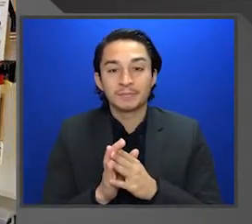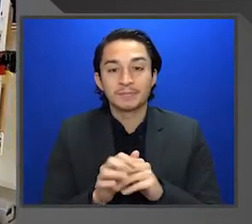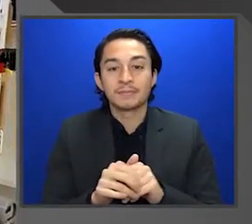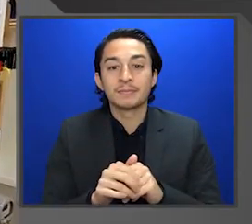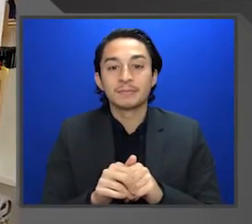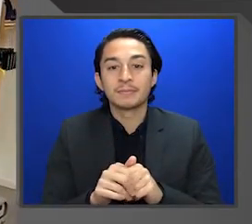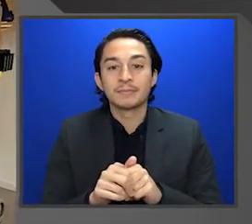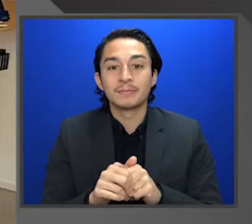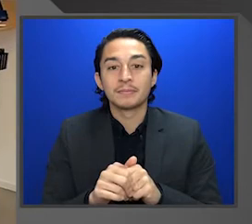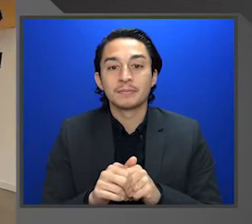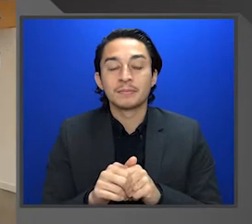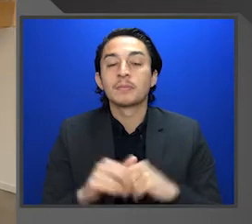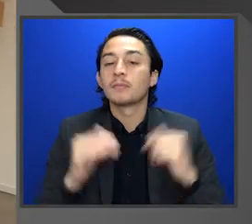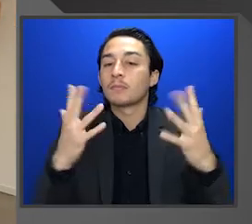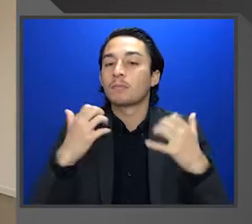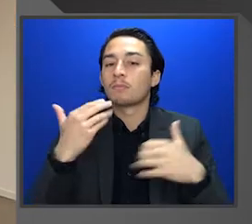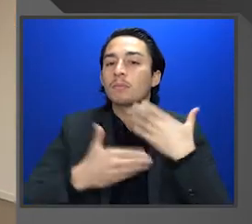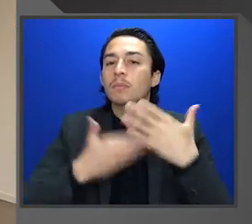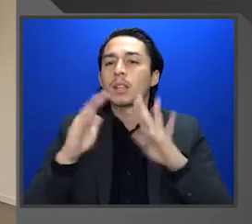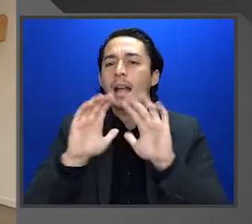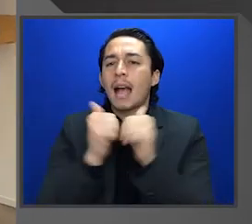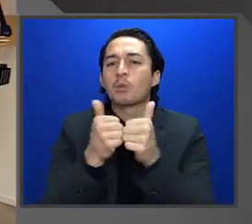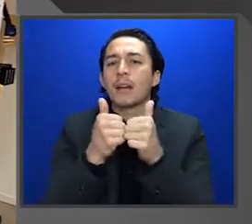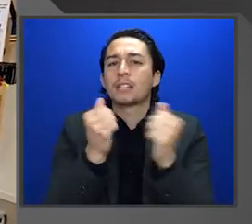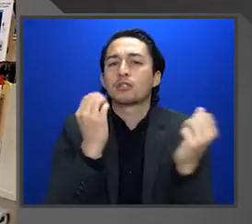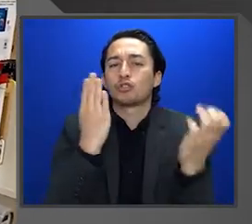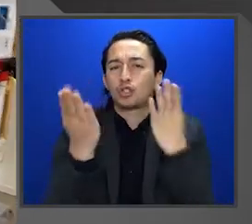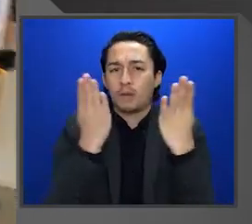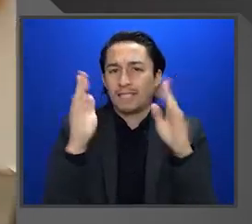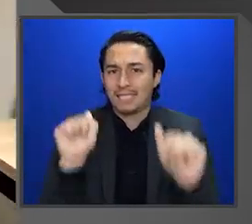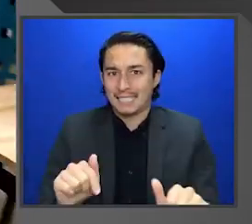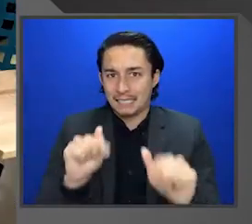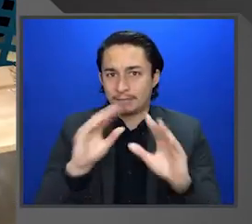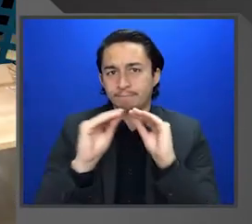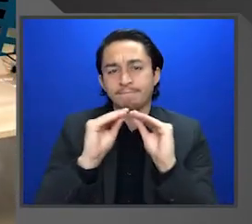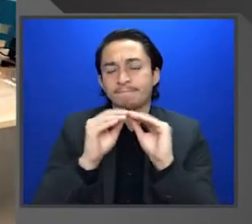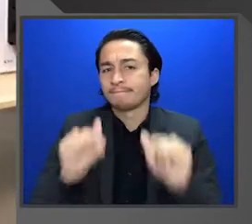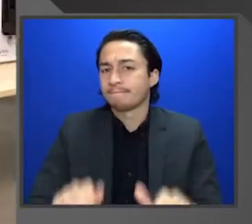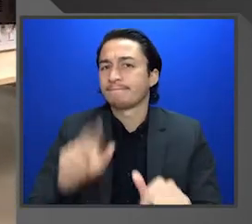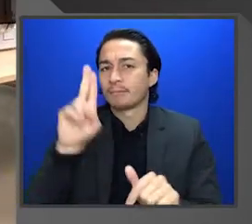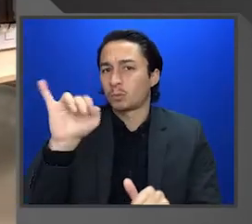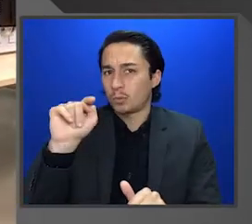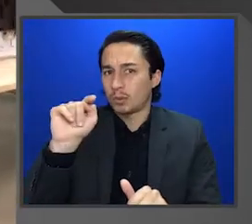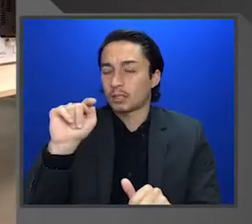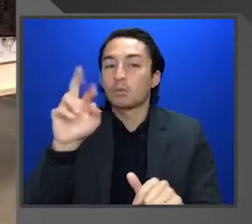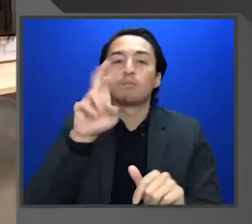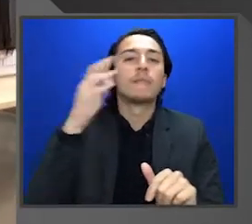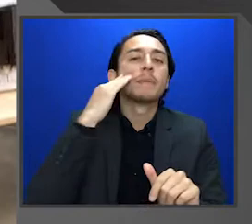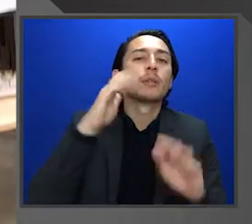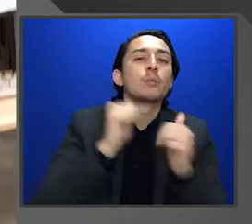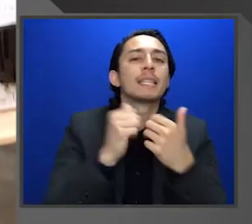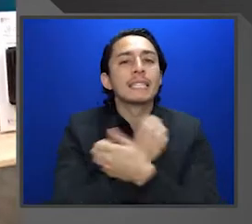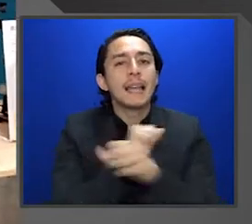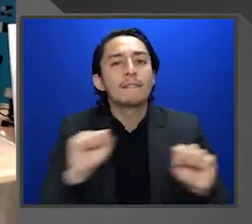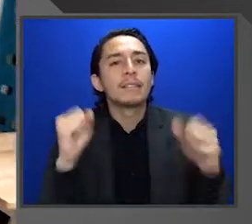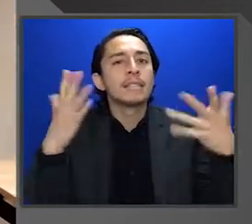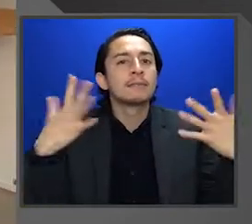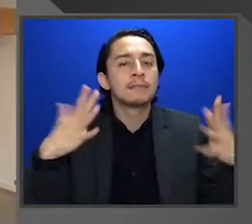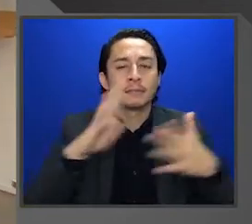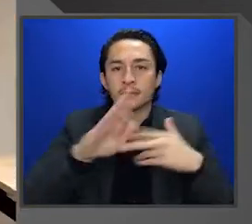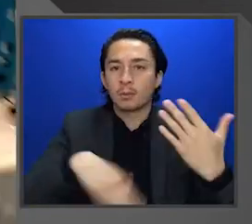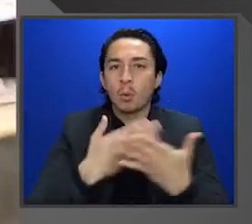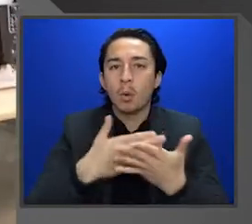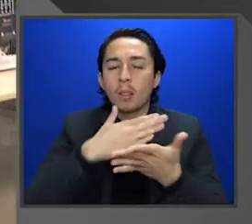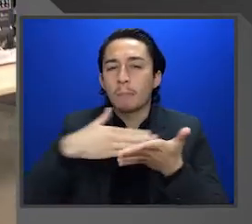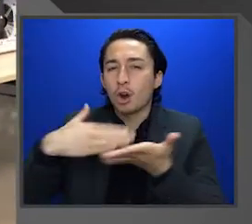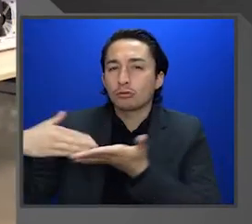back to the main menu. I'm going to want to go through how to service this particular unit. So now that I've re-familiarized myself with the safety and all the parts